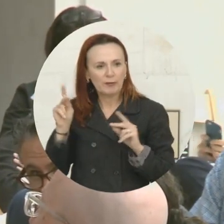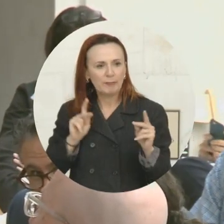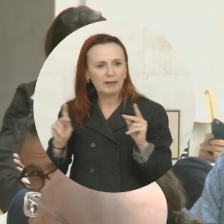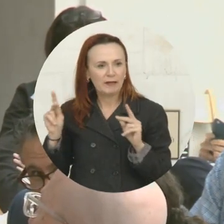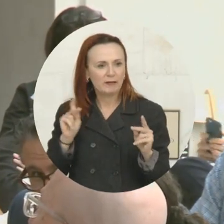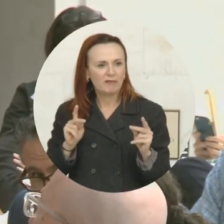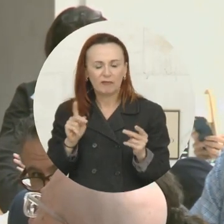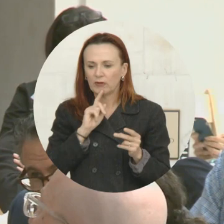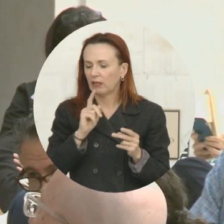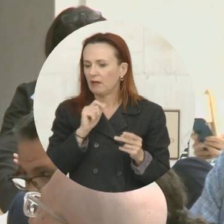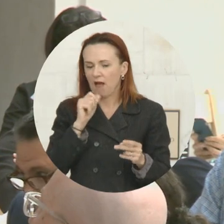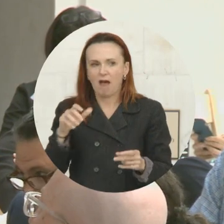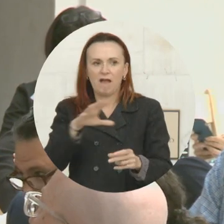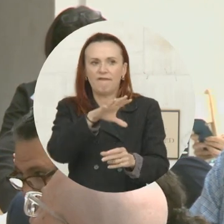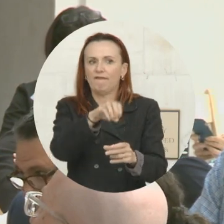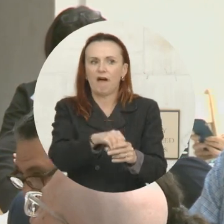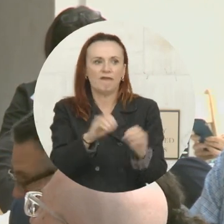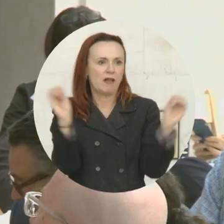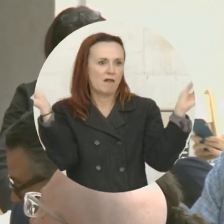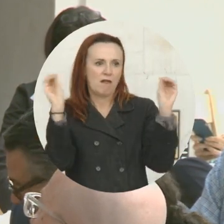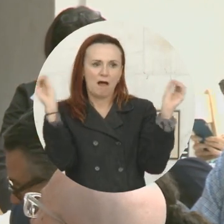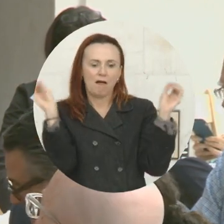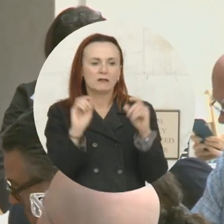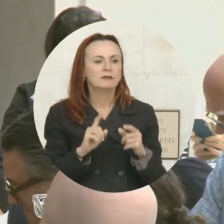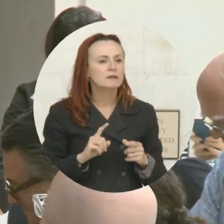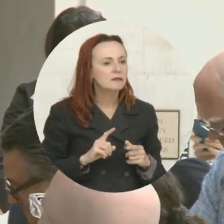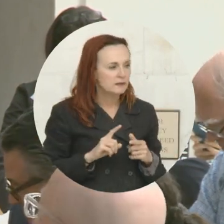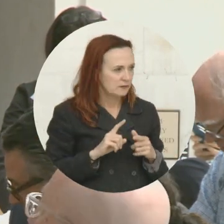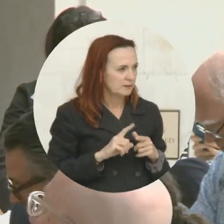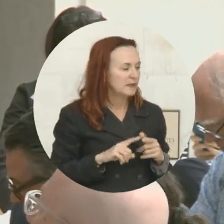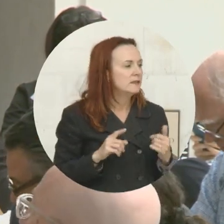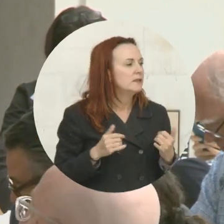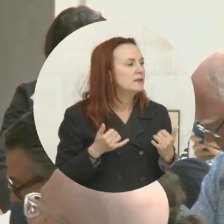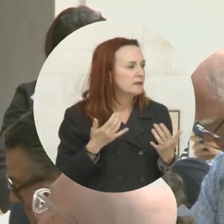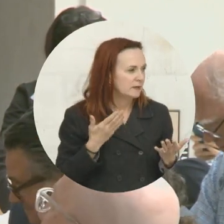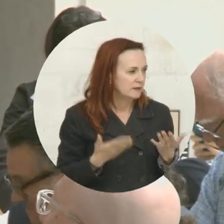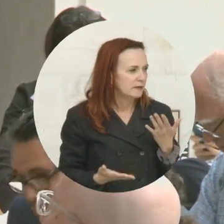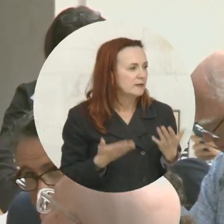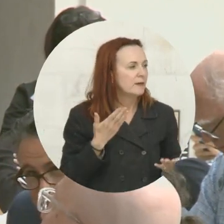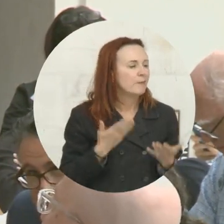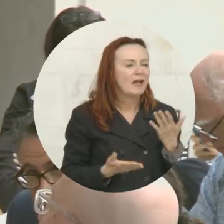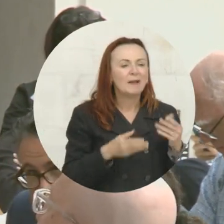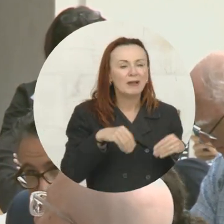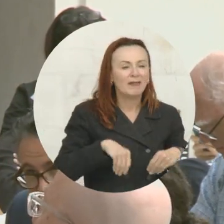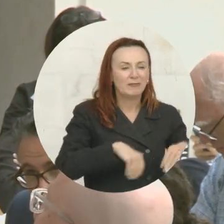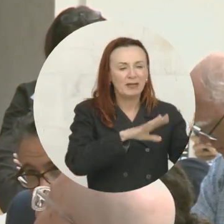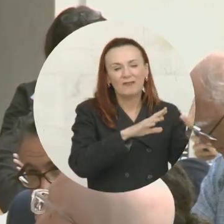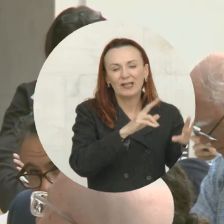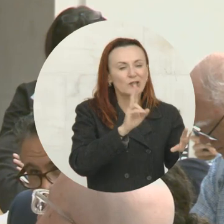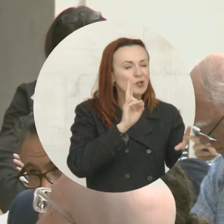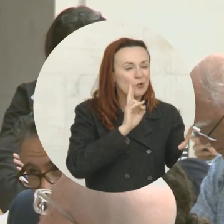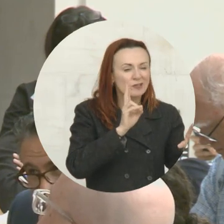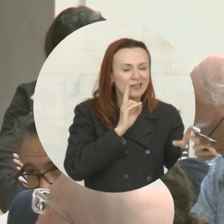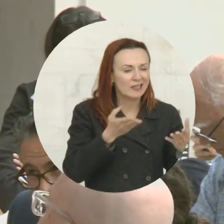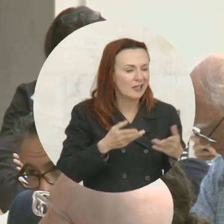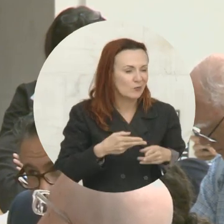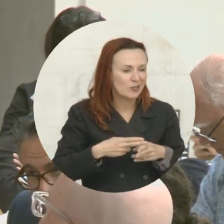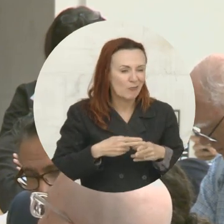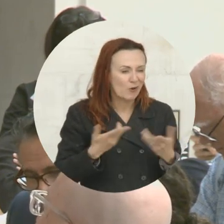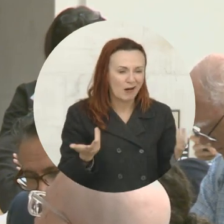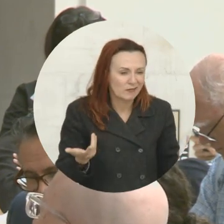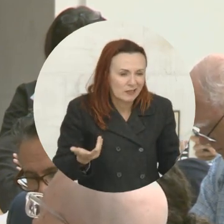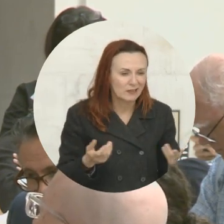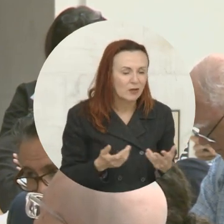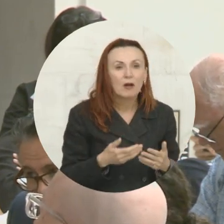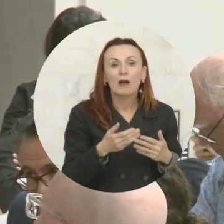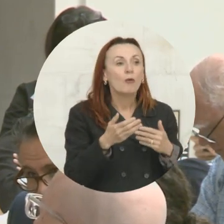disengaged. And they're here one day, they may be moving to Houston five years from now, or wherever the next tech